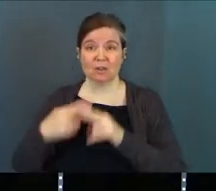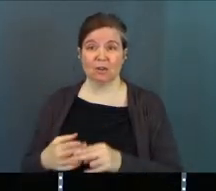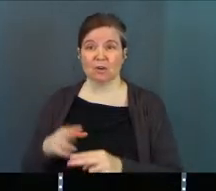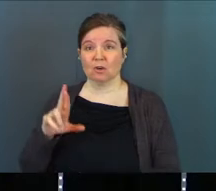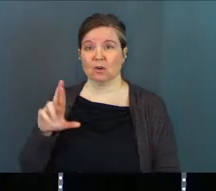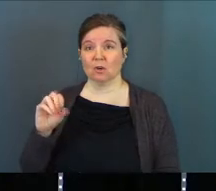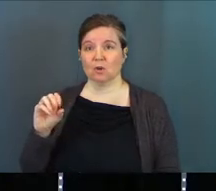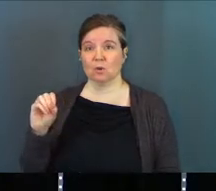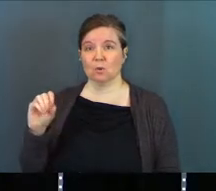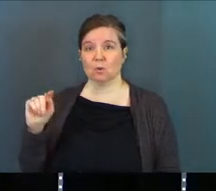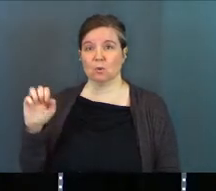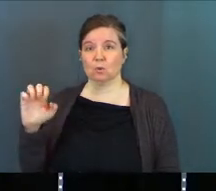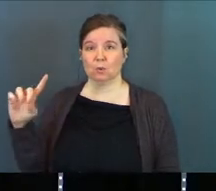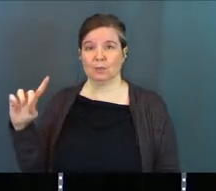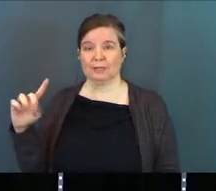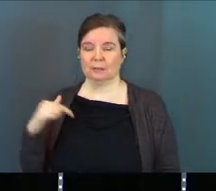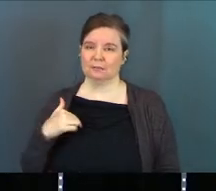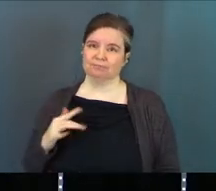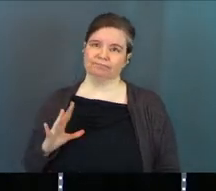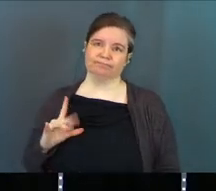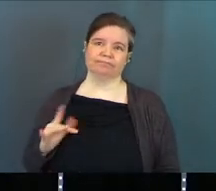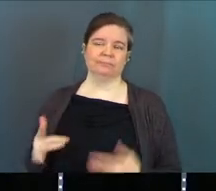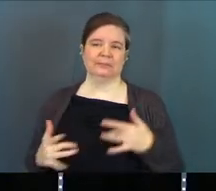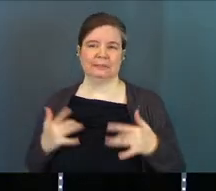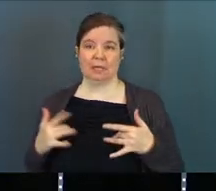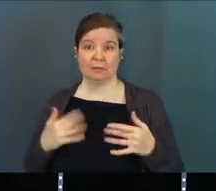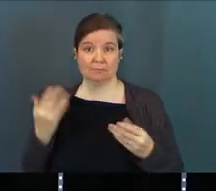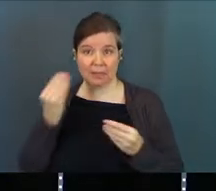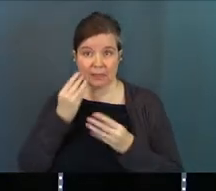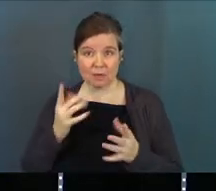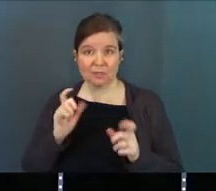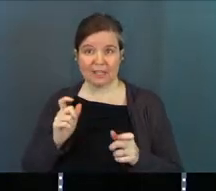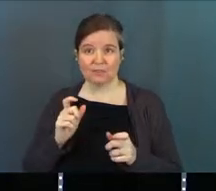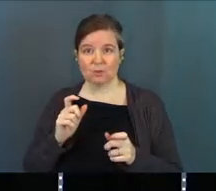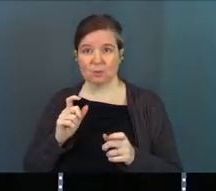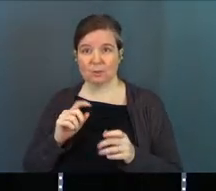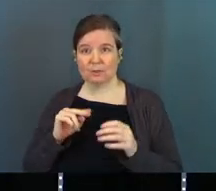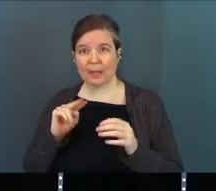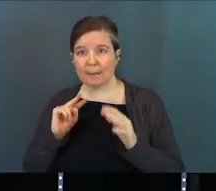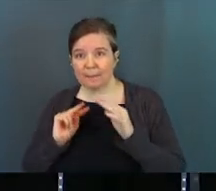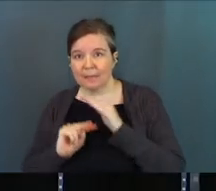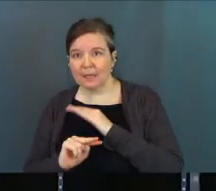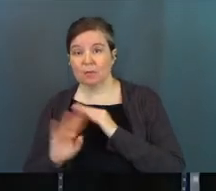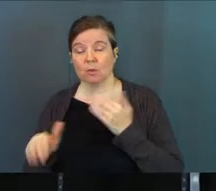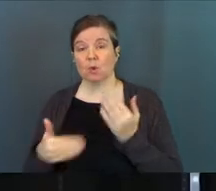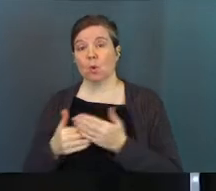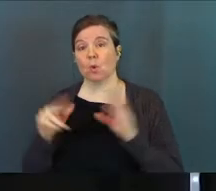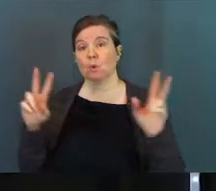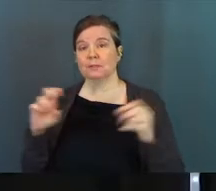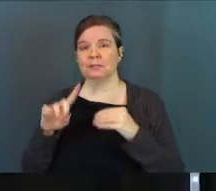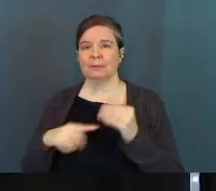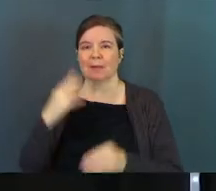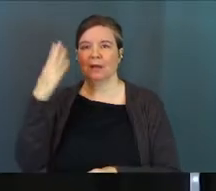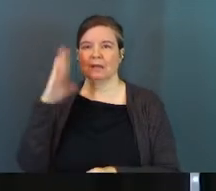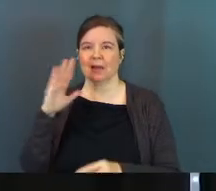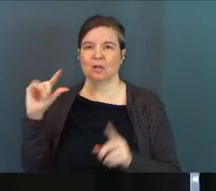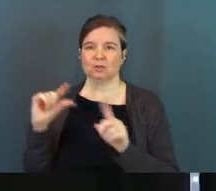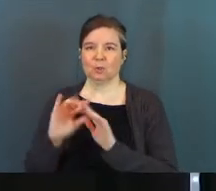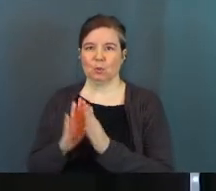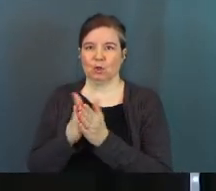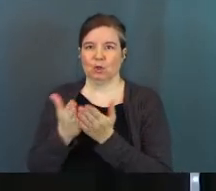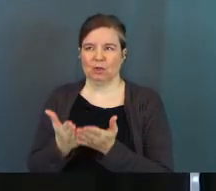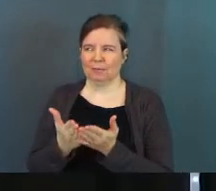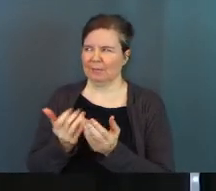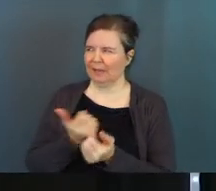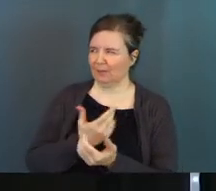Rooted. I am so excited about this series. Just to kind of let you know, give you a sneak peek, this whole series is about God's Word. You're like,